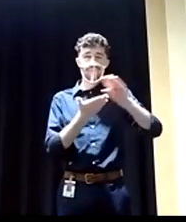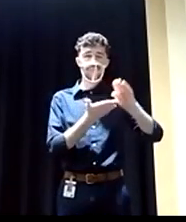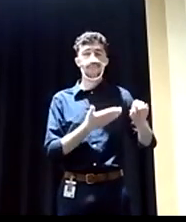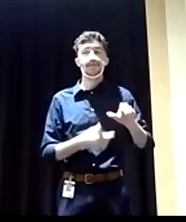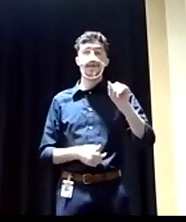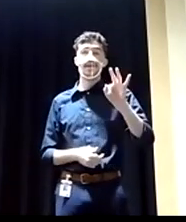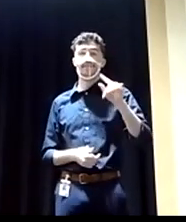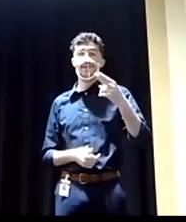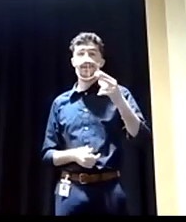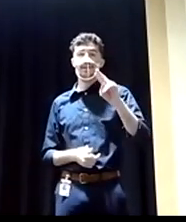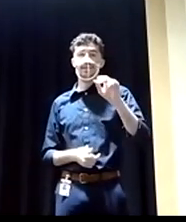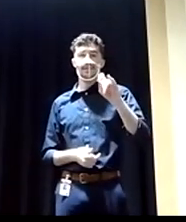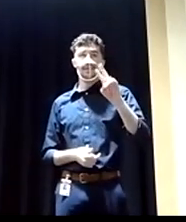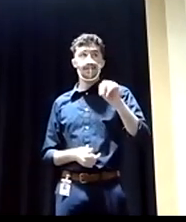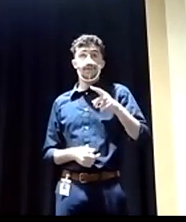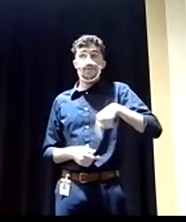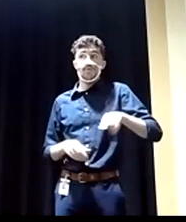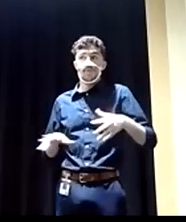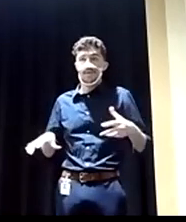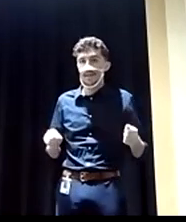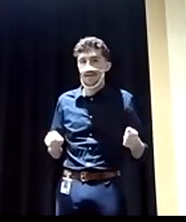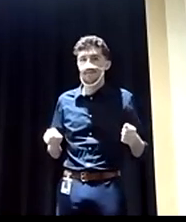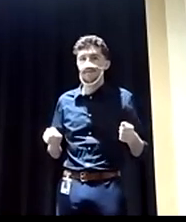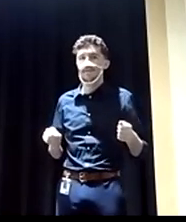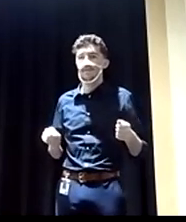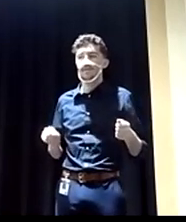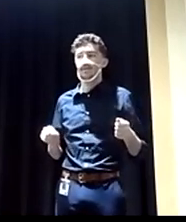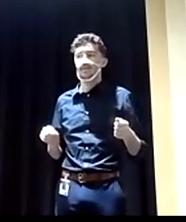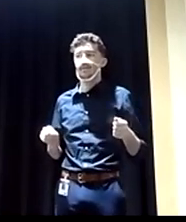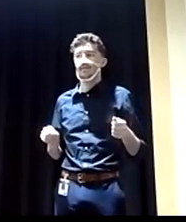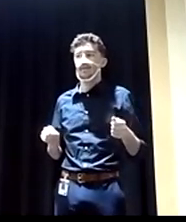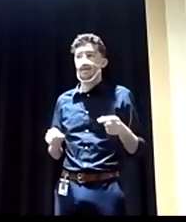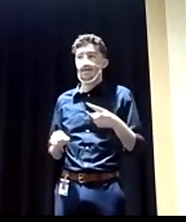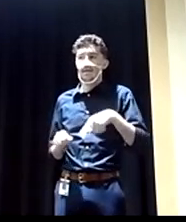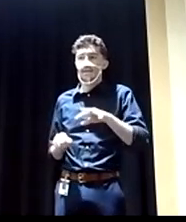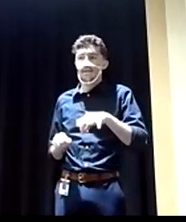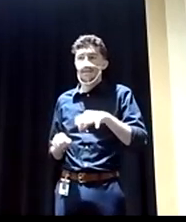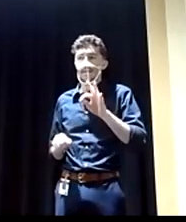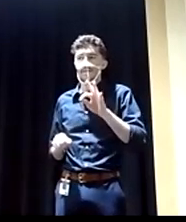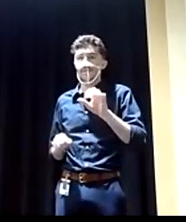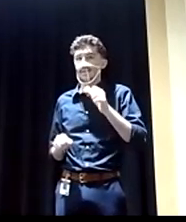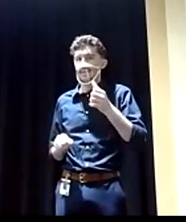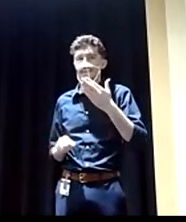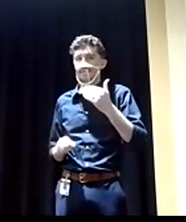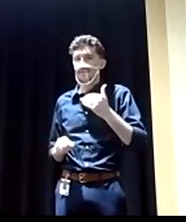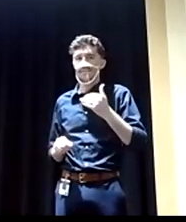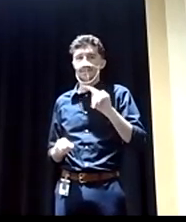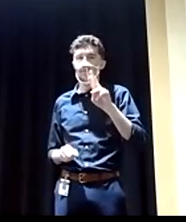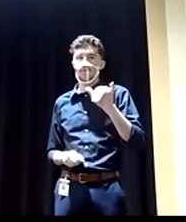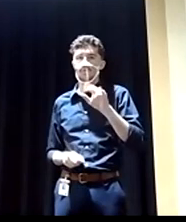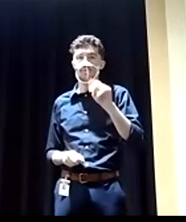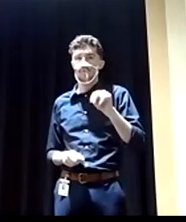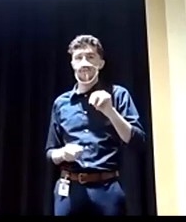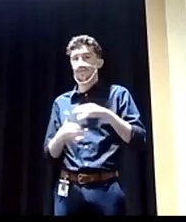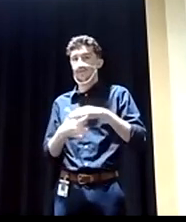Afghanistan, I mean, we left. They found, I don't know, what, $10, $15 trillion worth of raw materials under